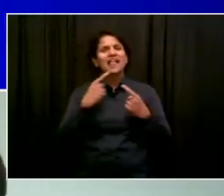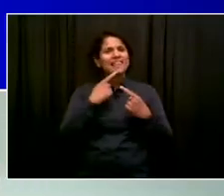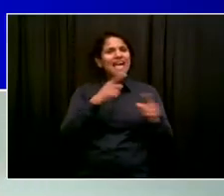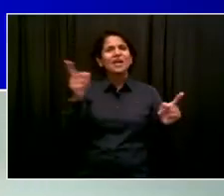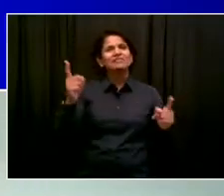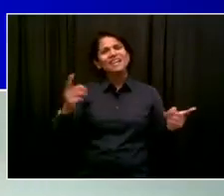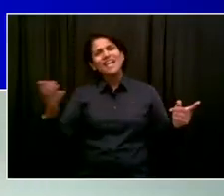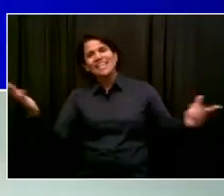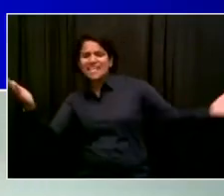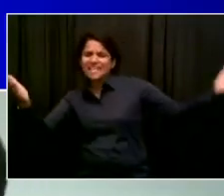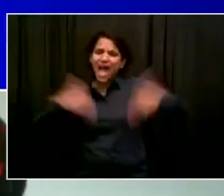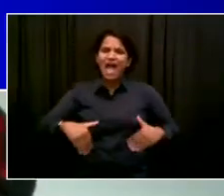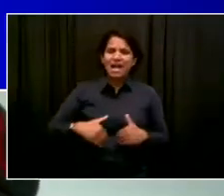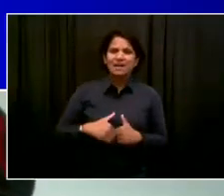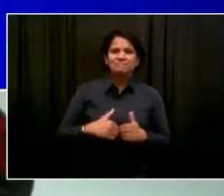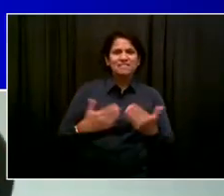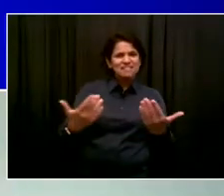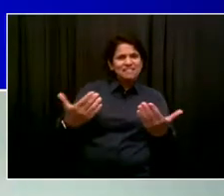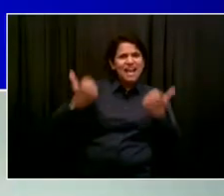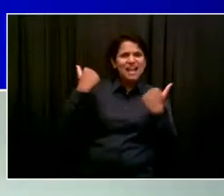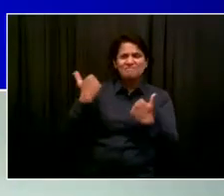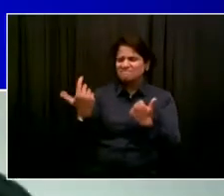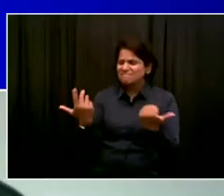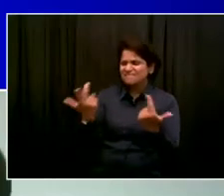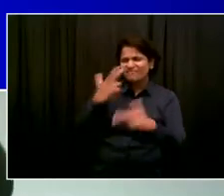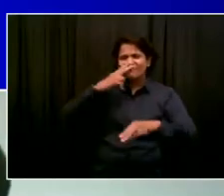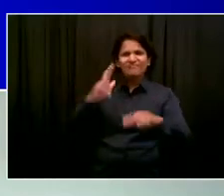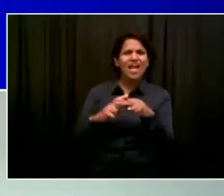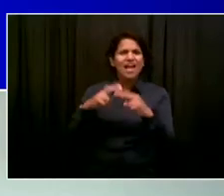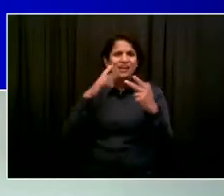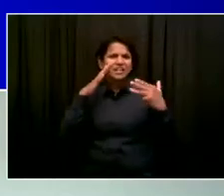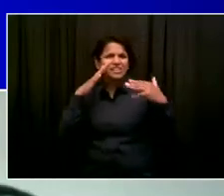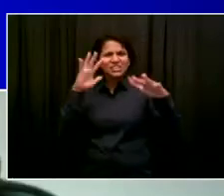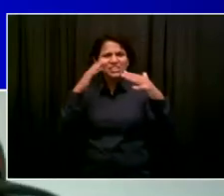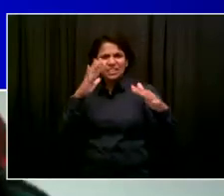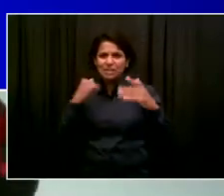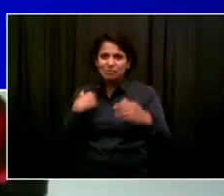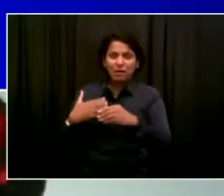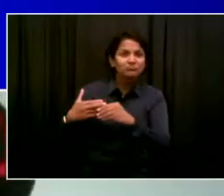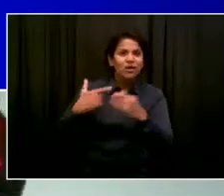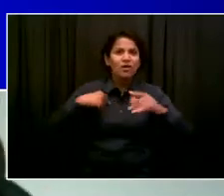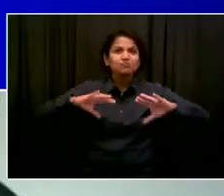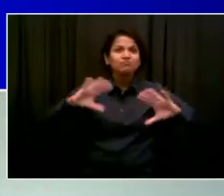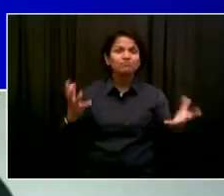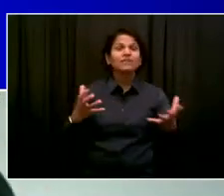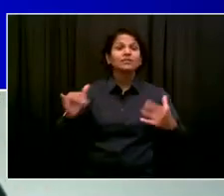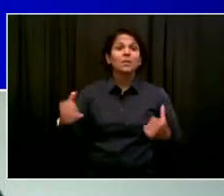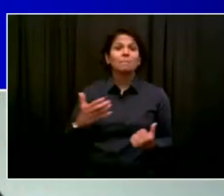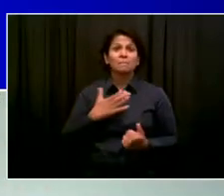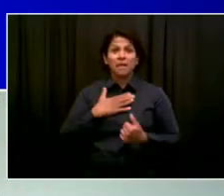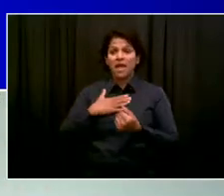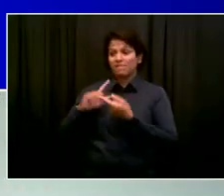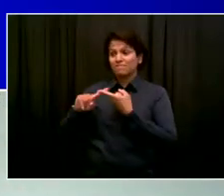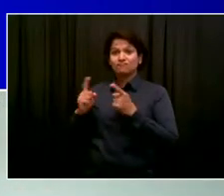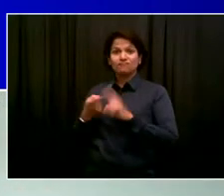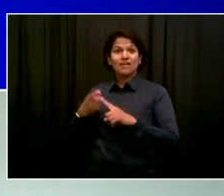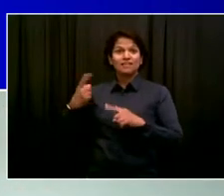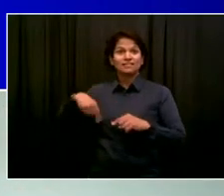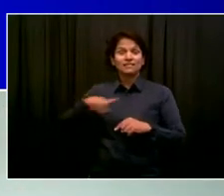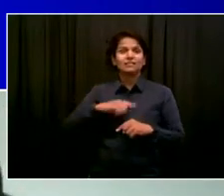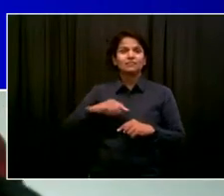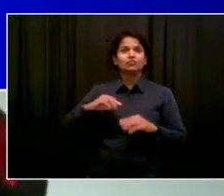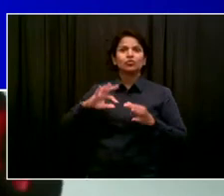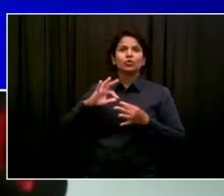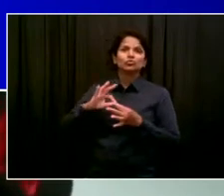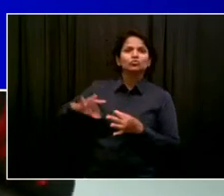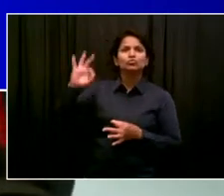You know, I'm honored to be headlining with my brother, Ghostface Killer, and a couple of the other great acts that's going to be involved. You know,